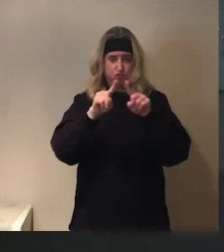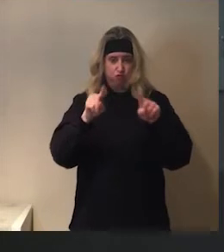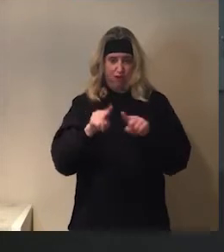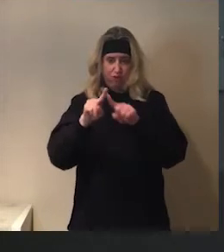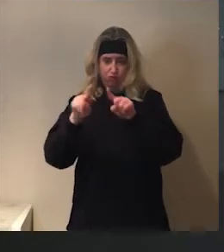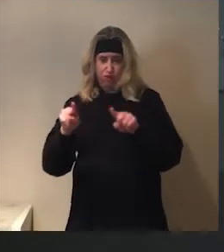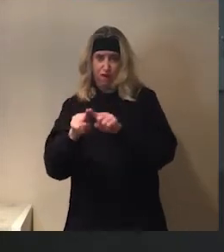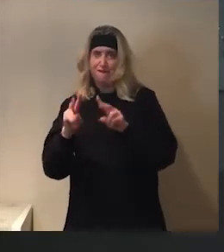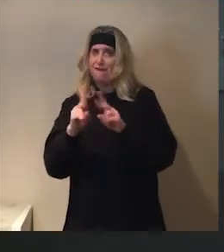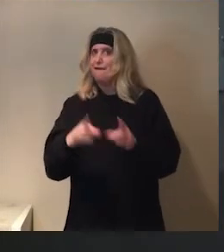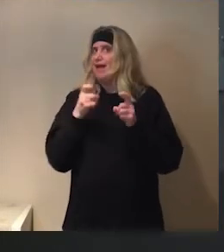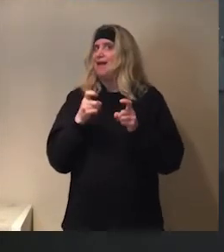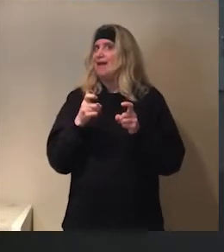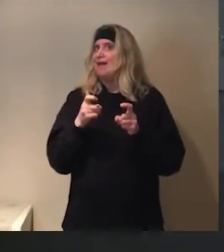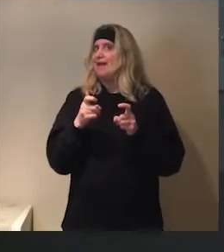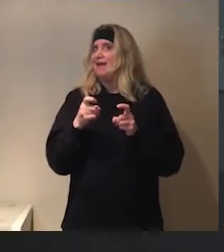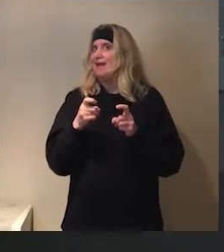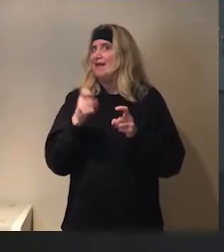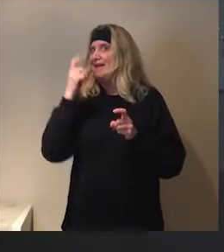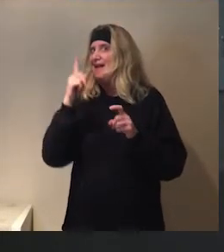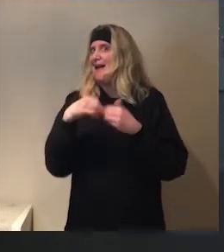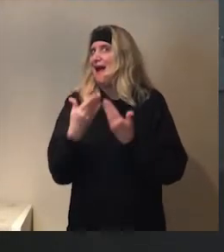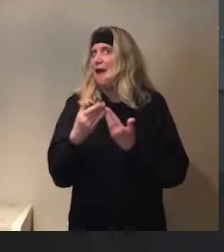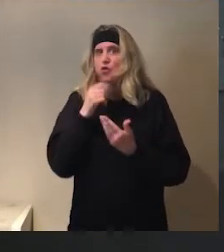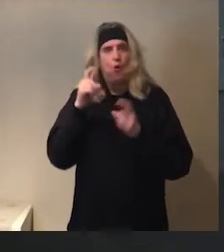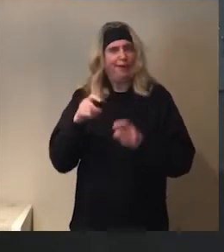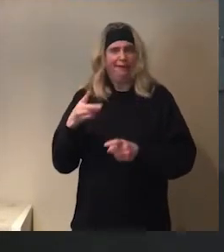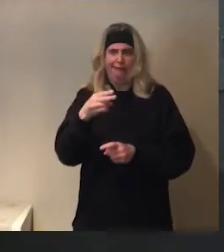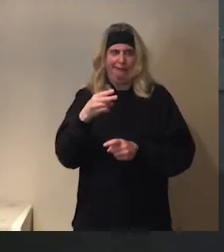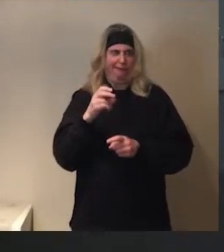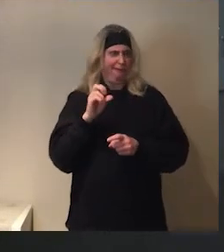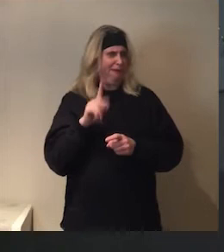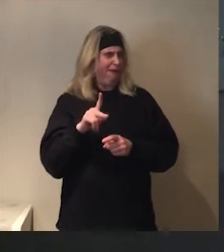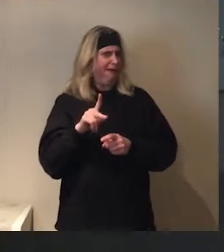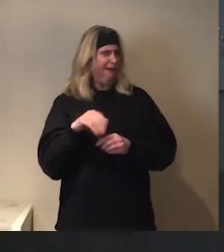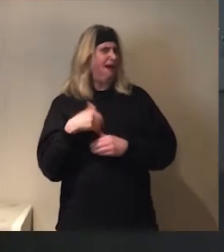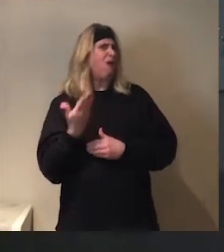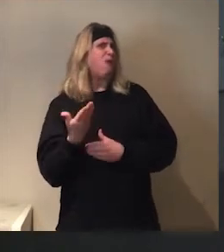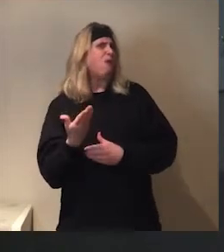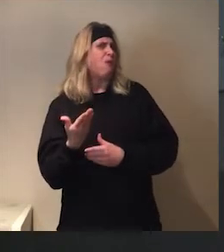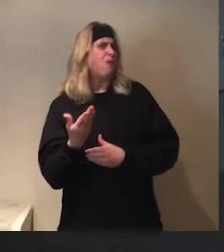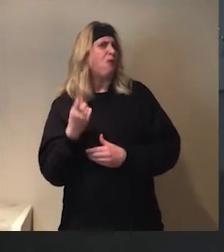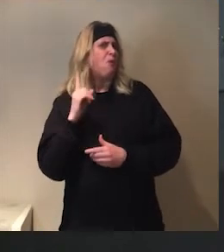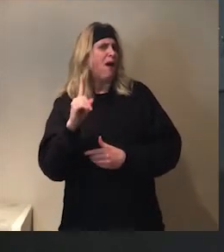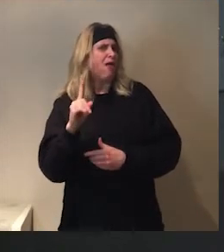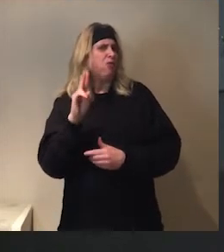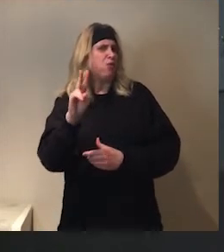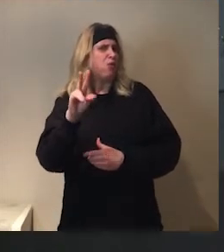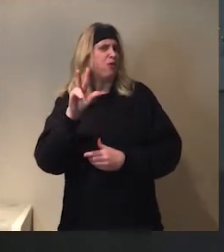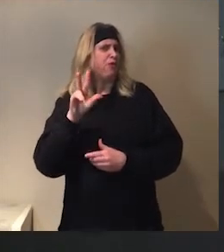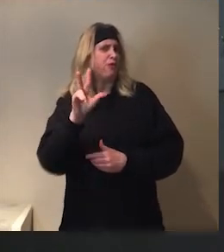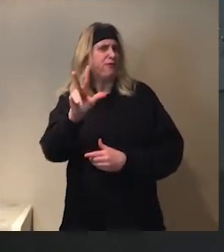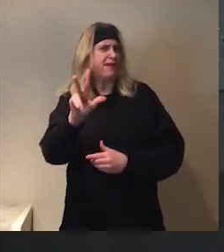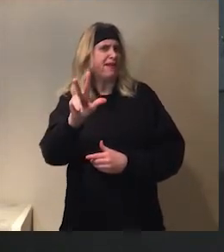very quickly and I don't need scissors. Oh, yeah. Okay. Okay. So, let's see. One. Two.